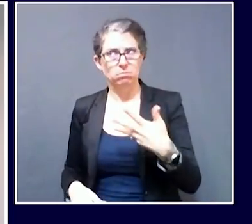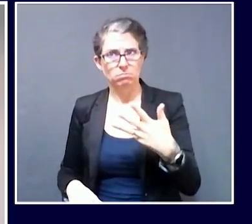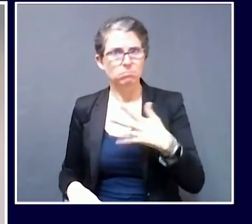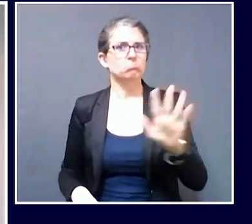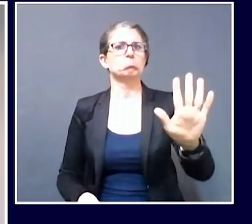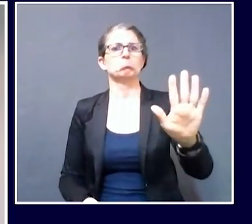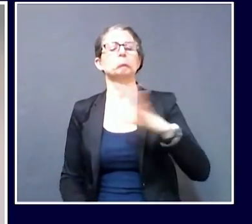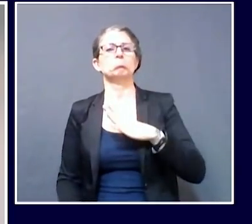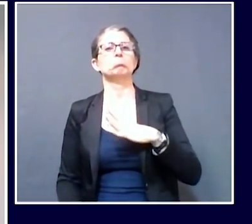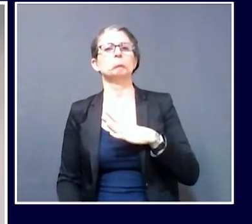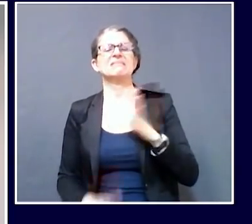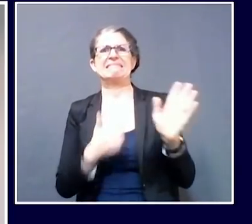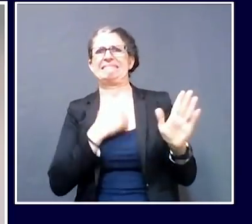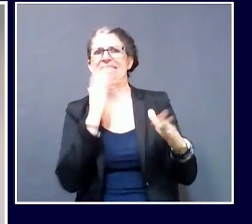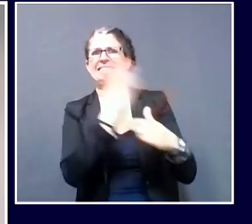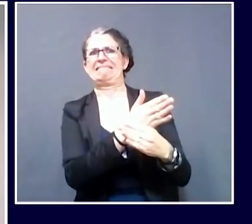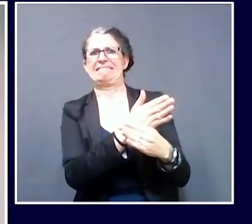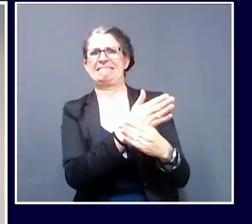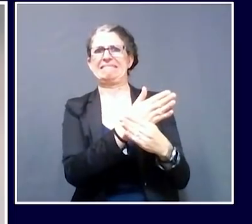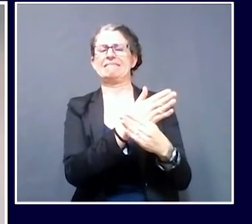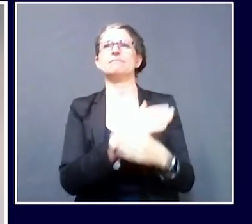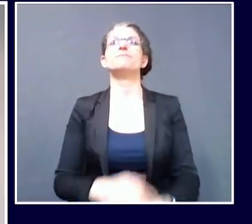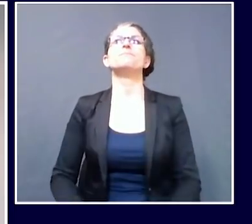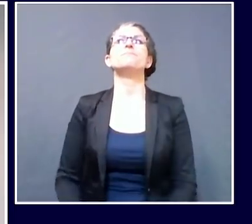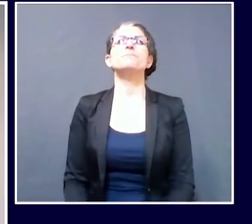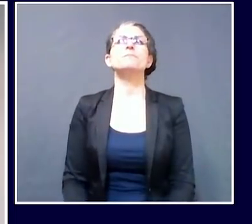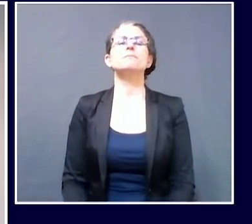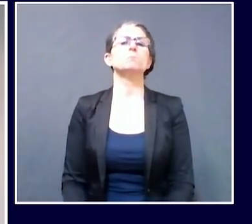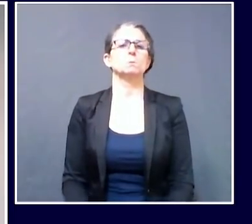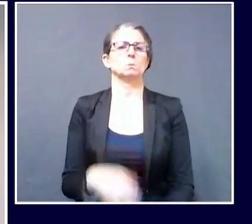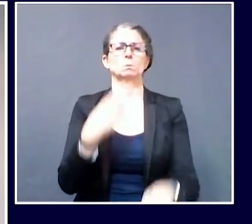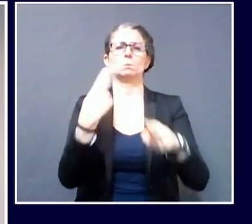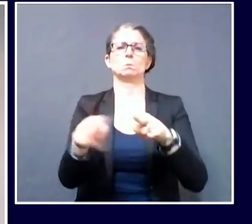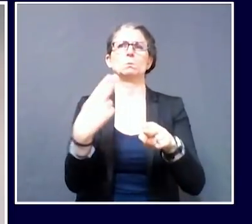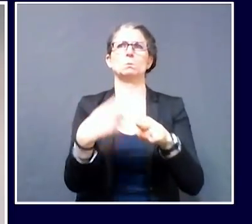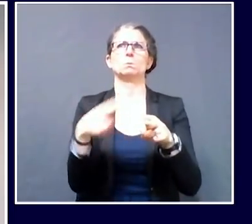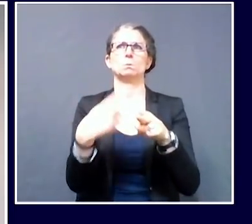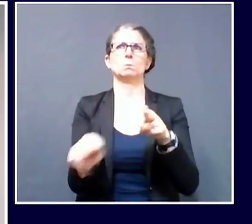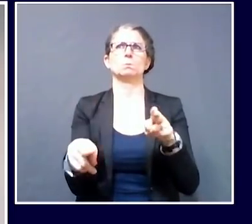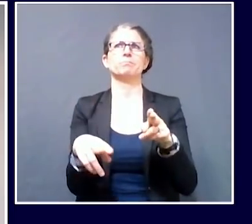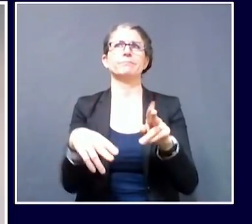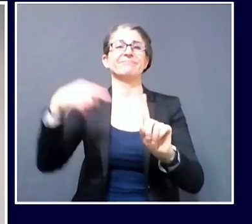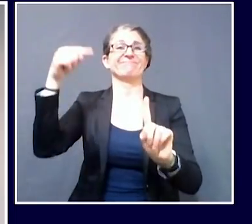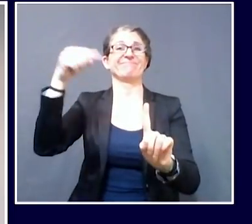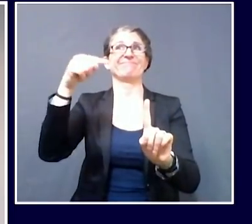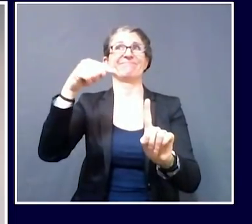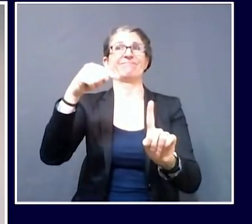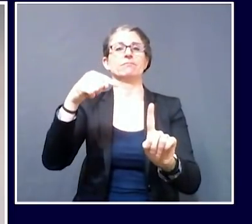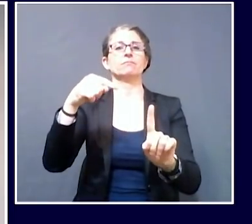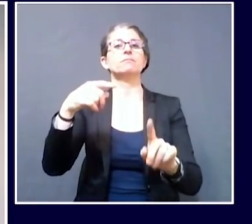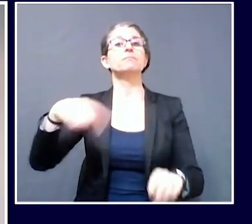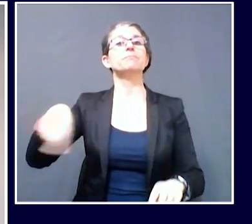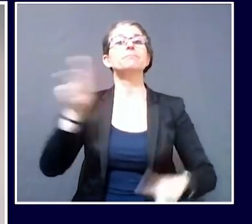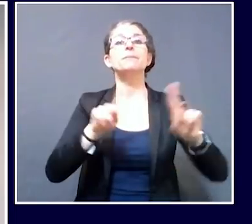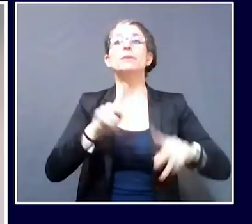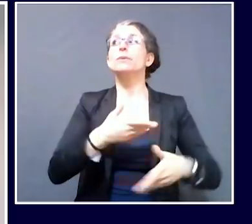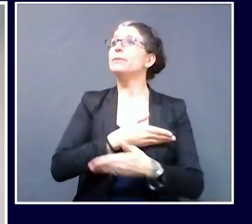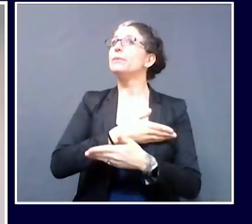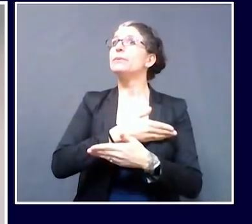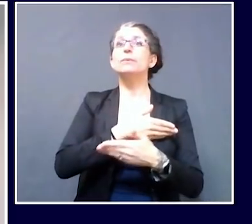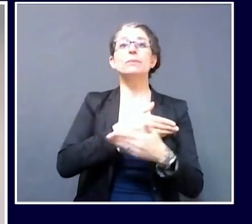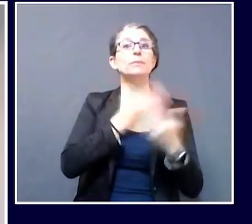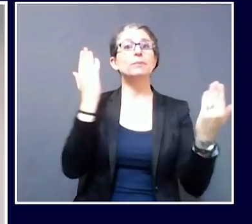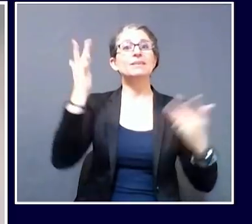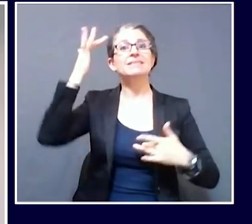about that. My quick follow-up is just in regard to asymptomatic, or I guess asymptomatic people.